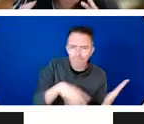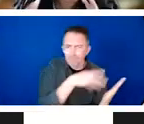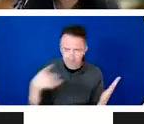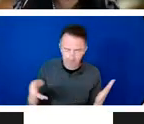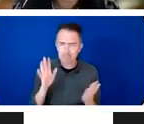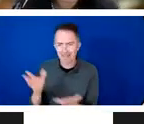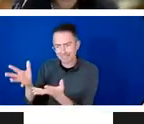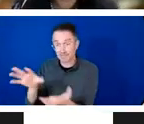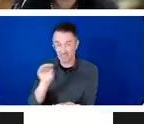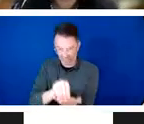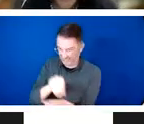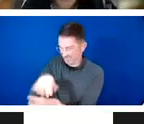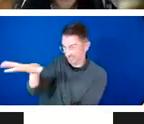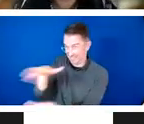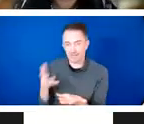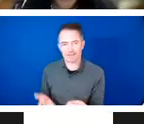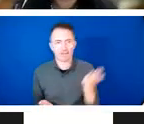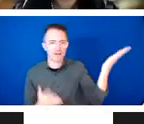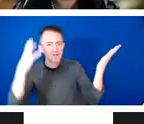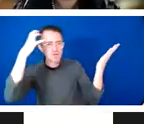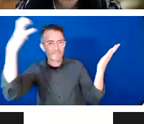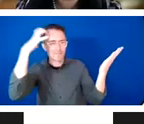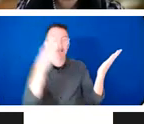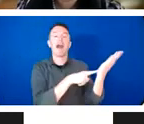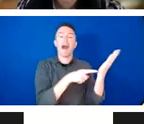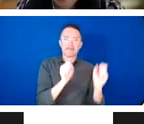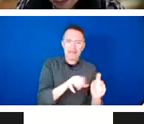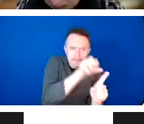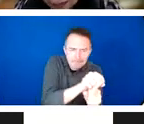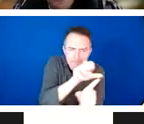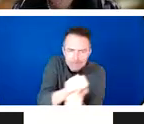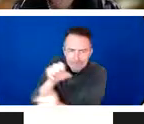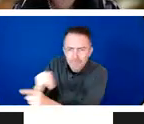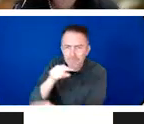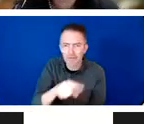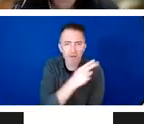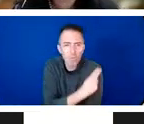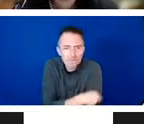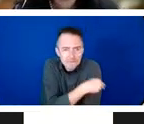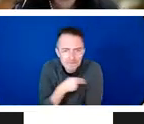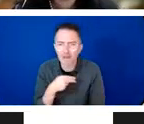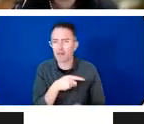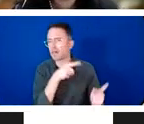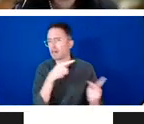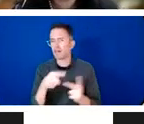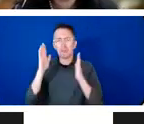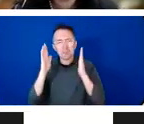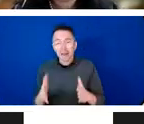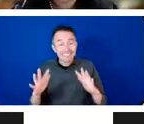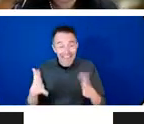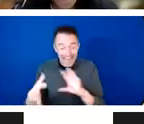to set and meet targets for inclusive gender balanced multisectoral stakeholder participation